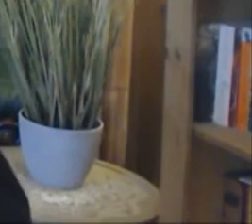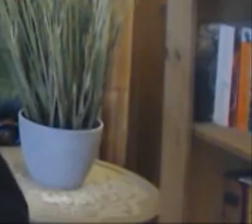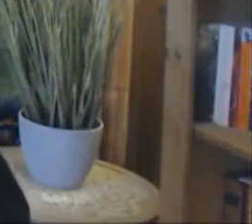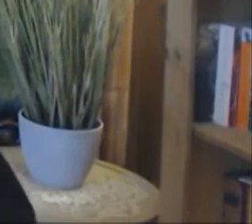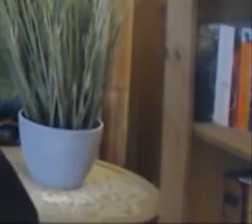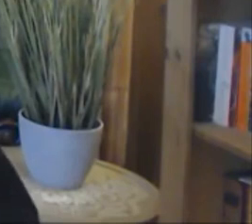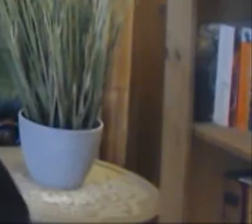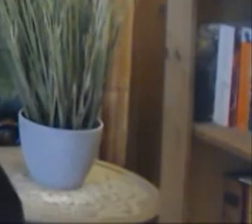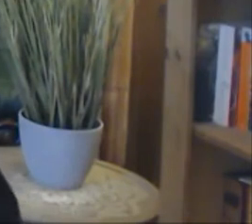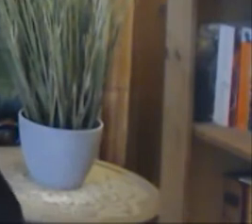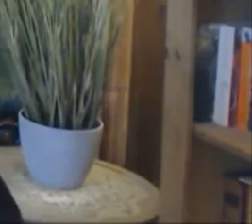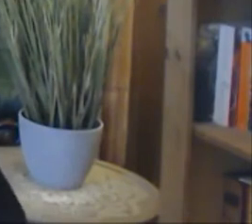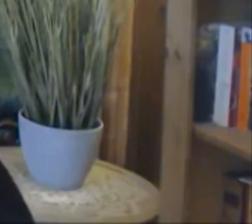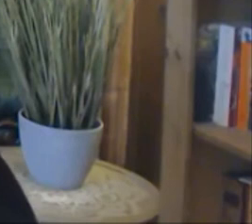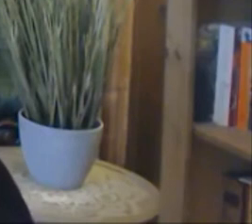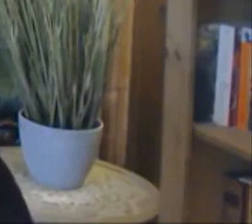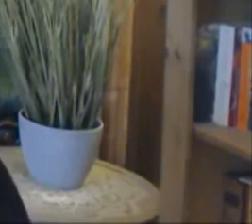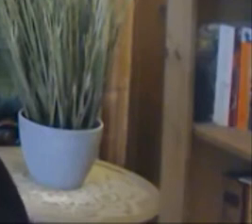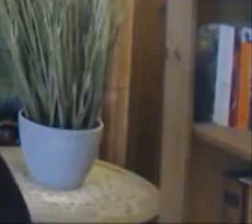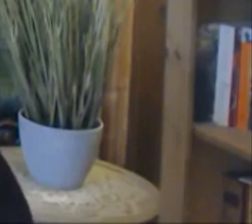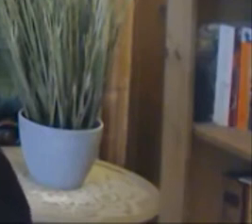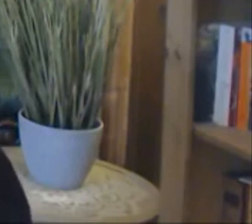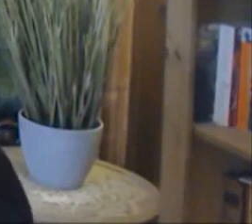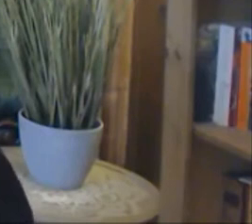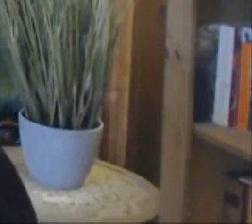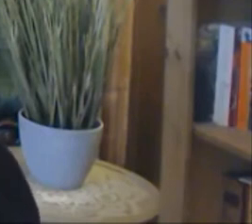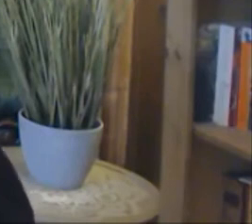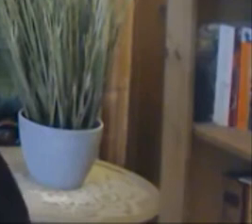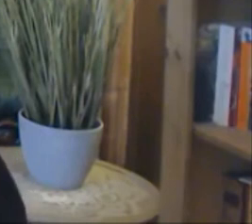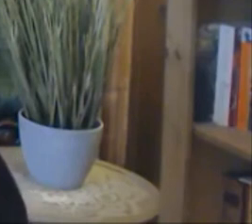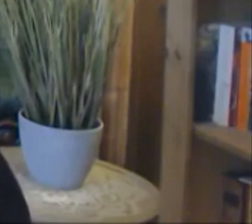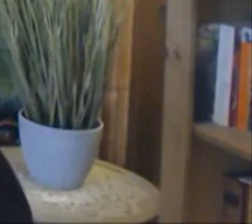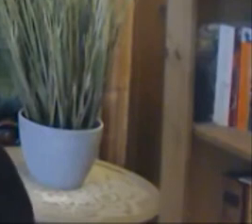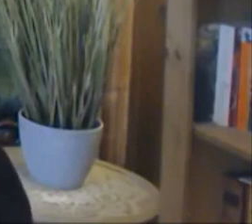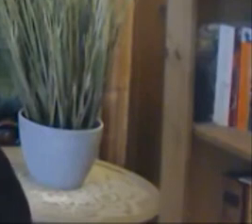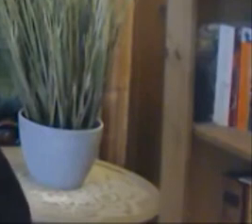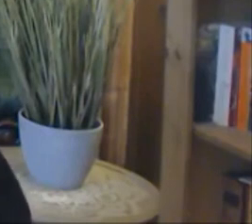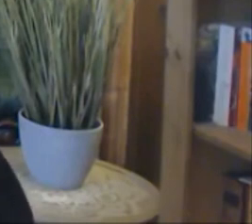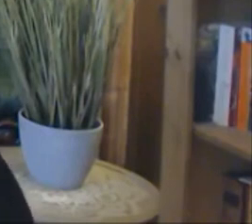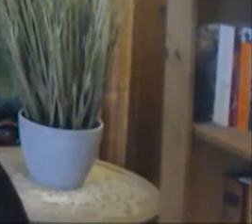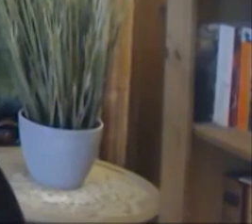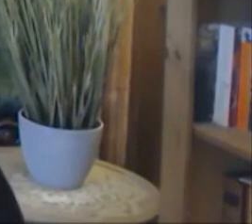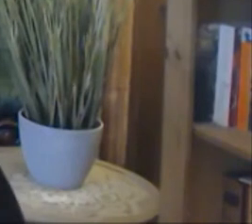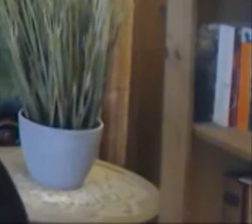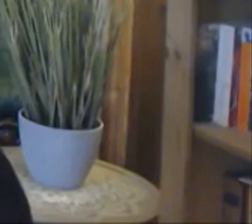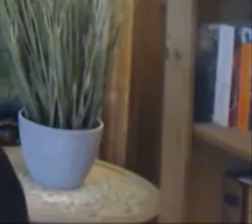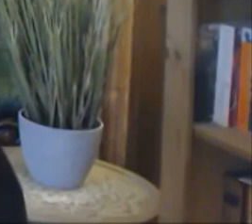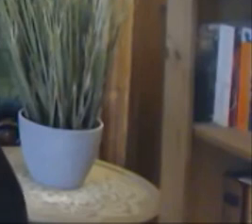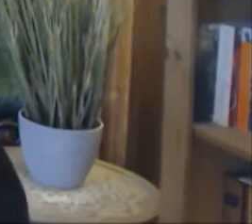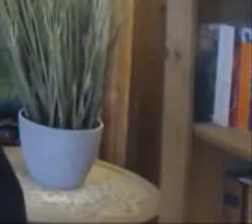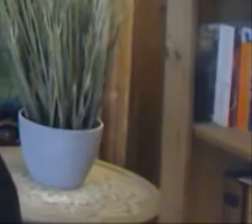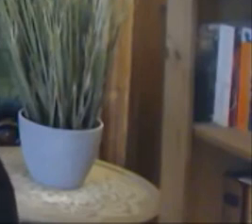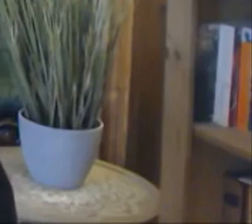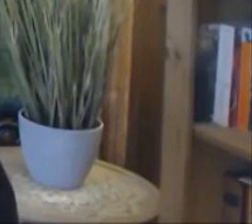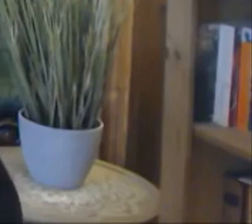knowledge and inspiration to everyone. Your feedback is also incredibly important in helping to plan future Library events. You can